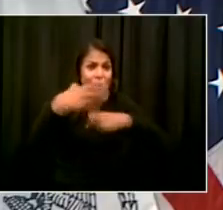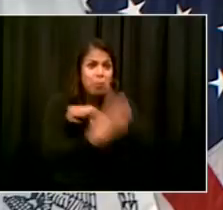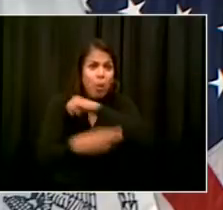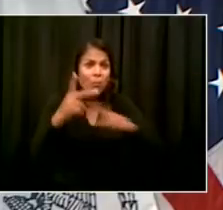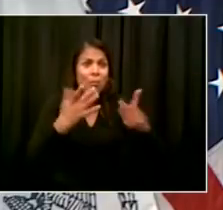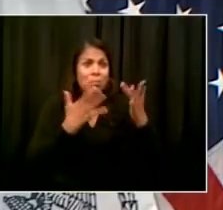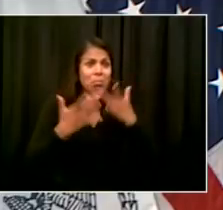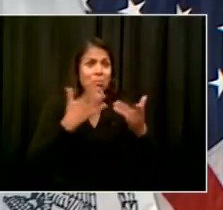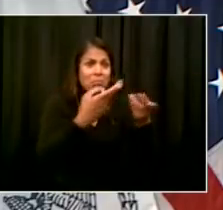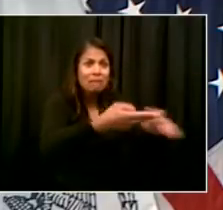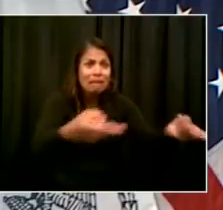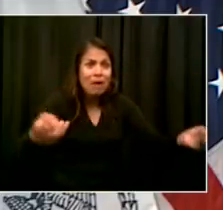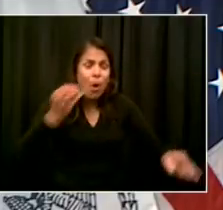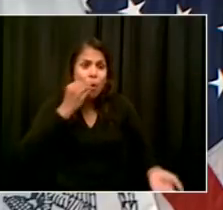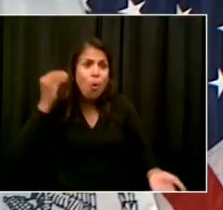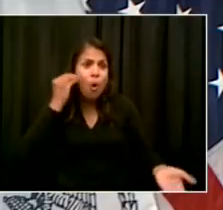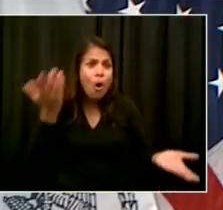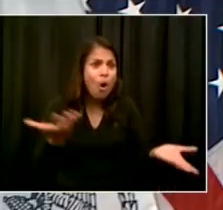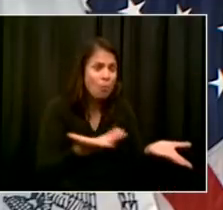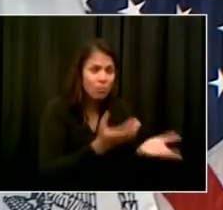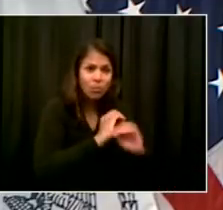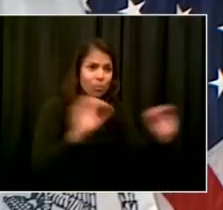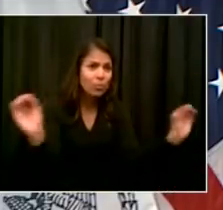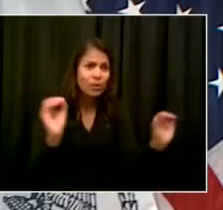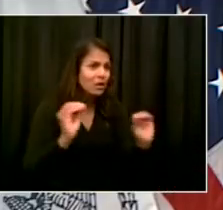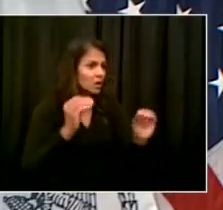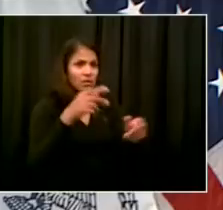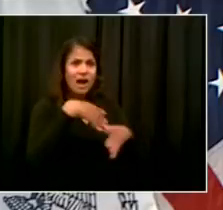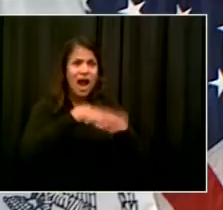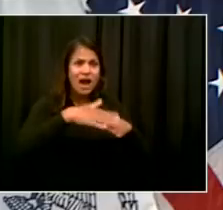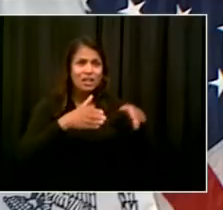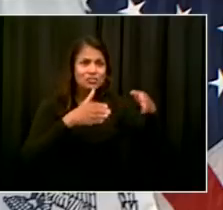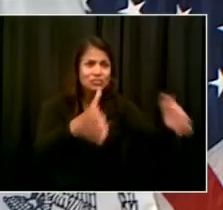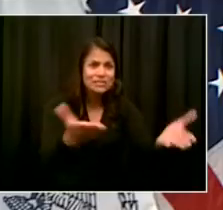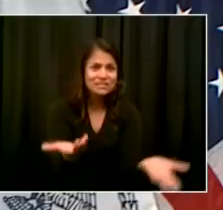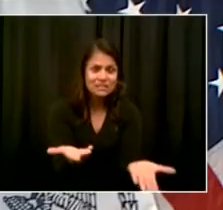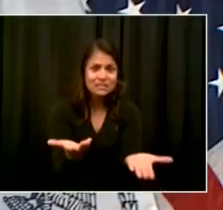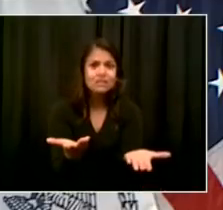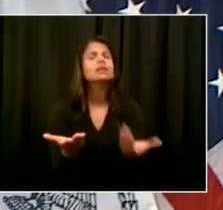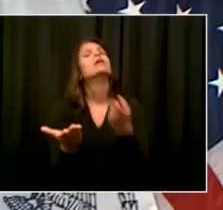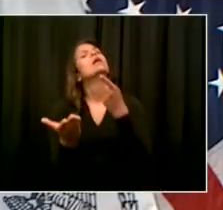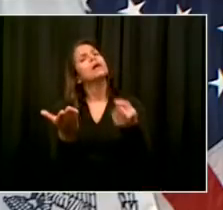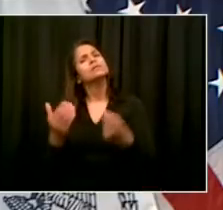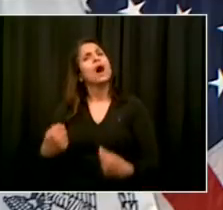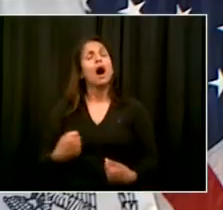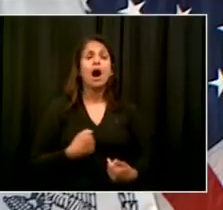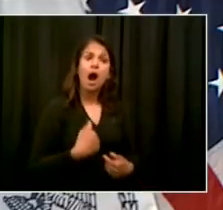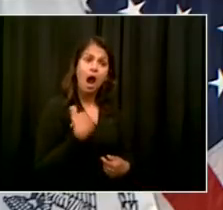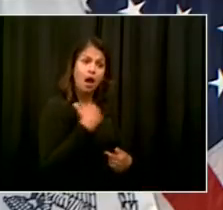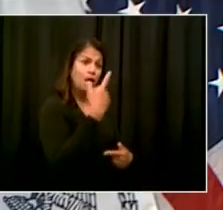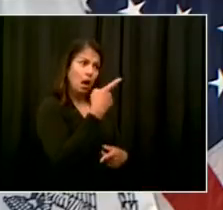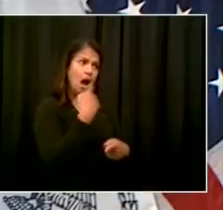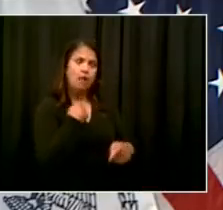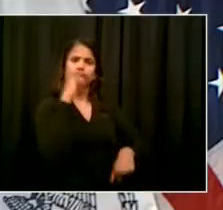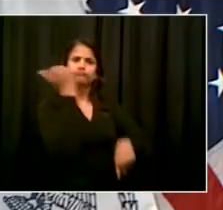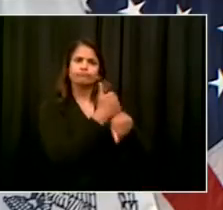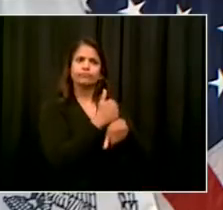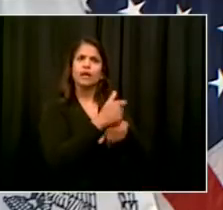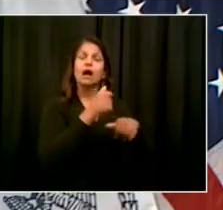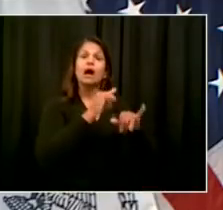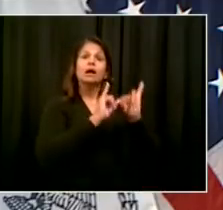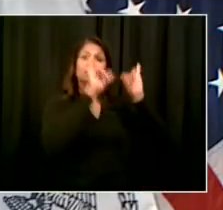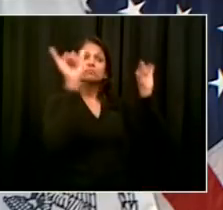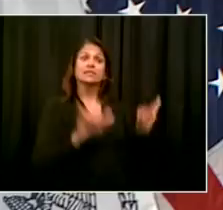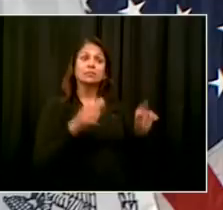use challenges or whatever challenges people are facing so they can then move forward. And you know, well over